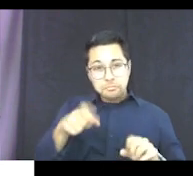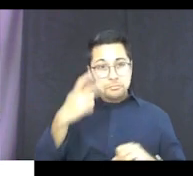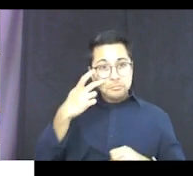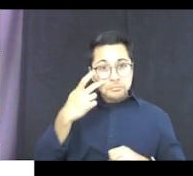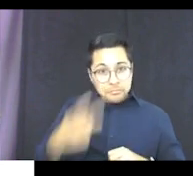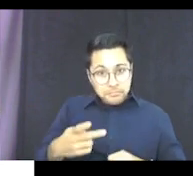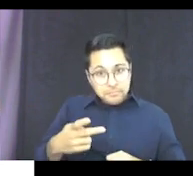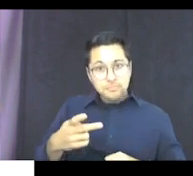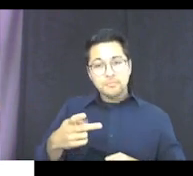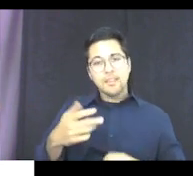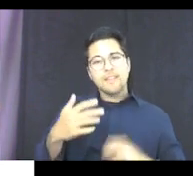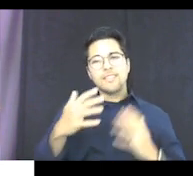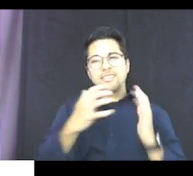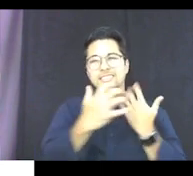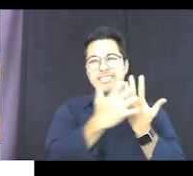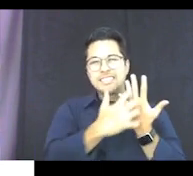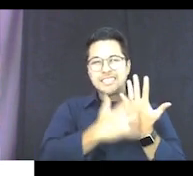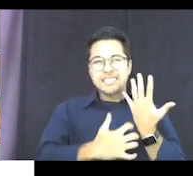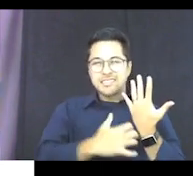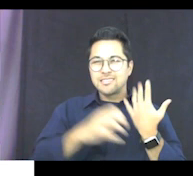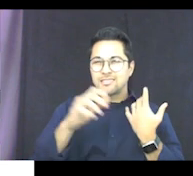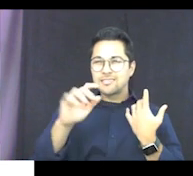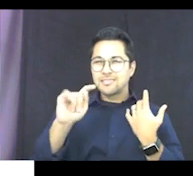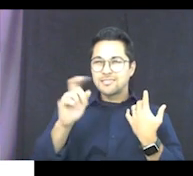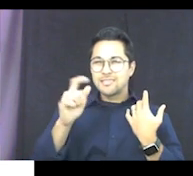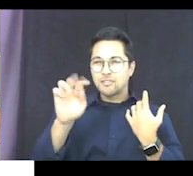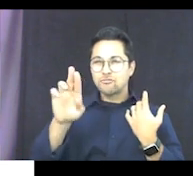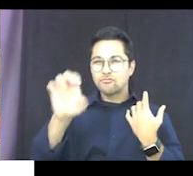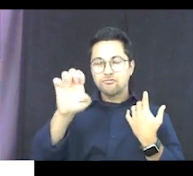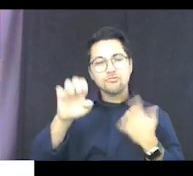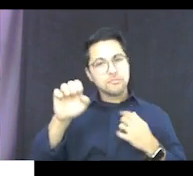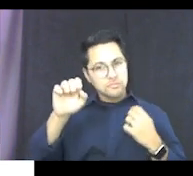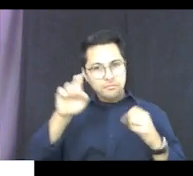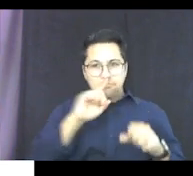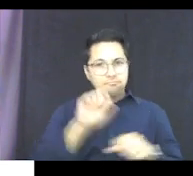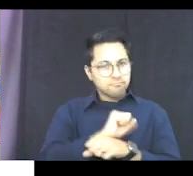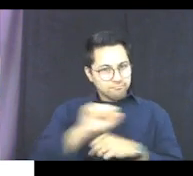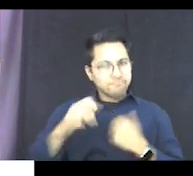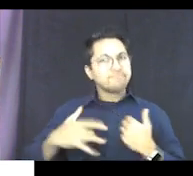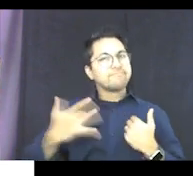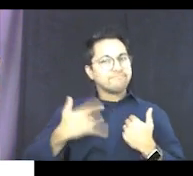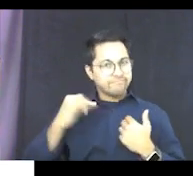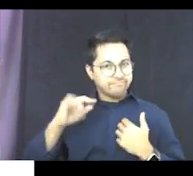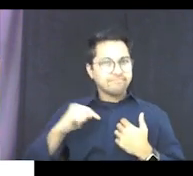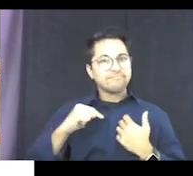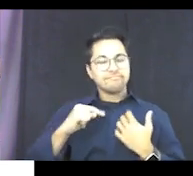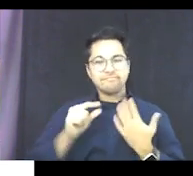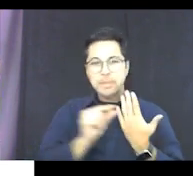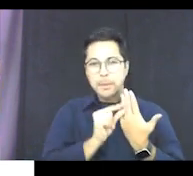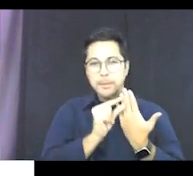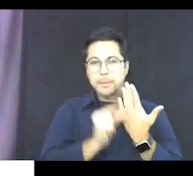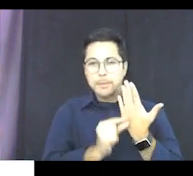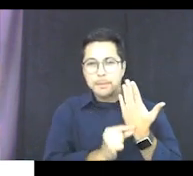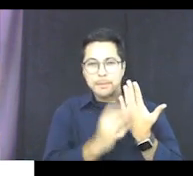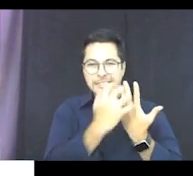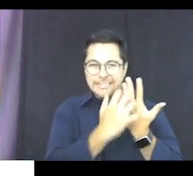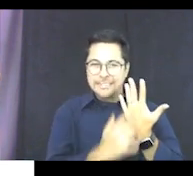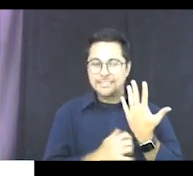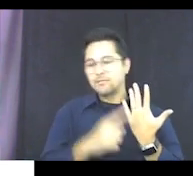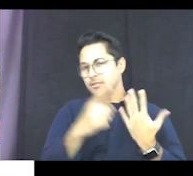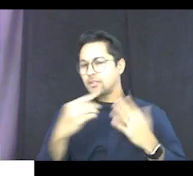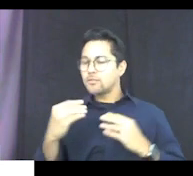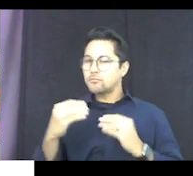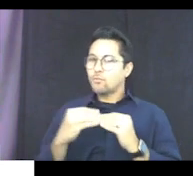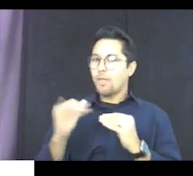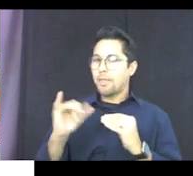there is a texture there now. And you can actually feel the texture of this. So this creates a raised line, or this one actually kind of creates like a pattern,